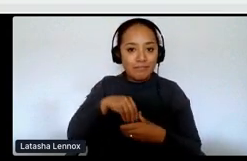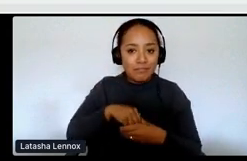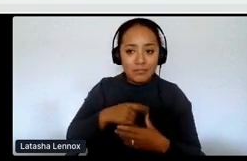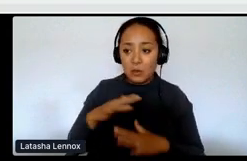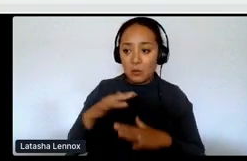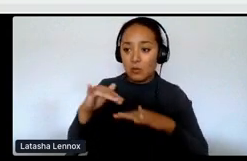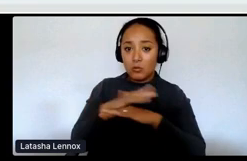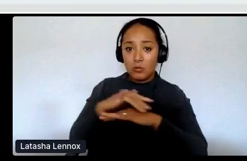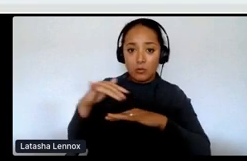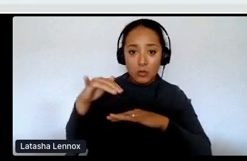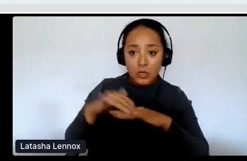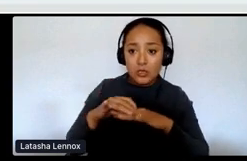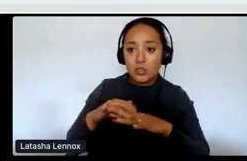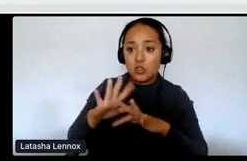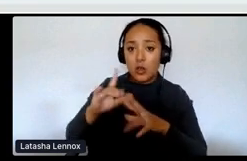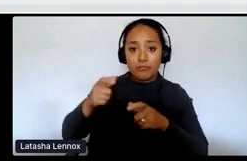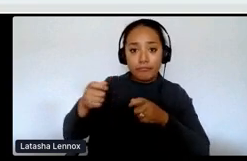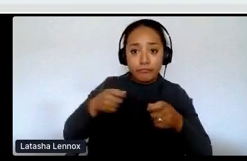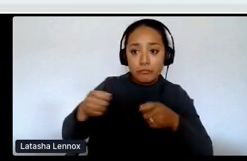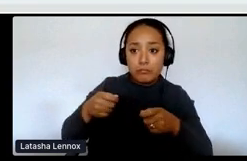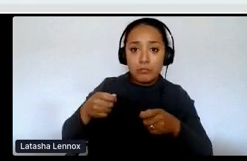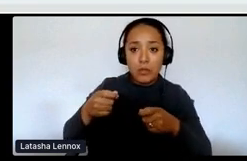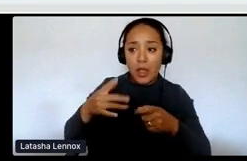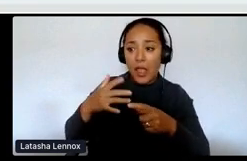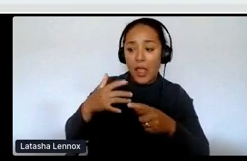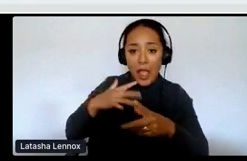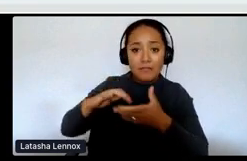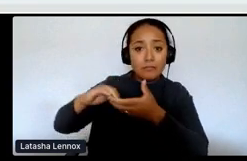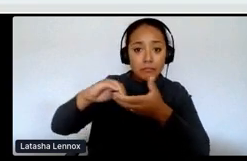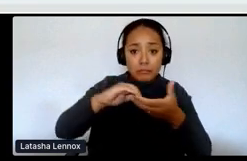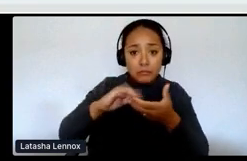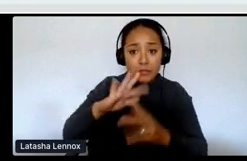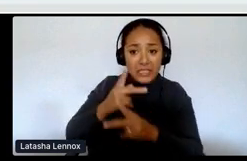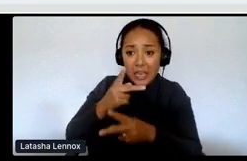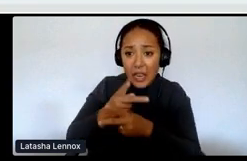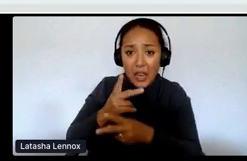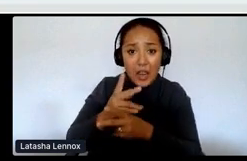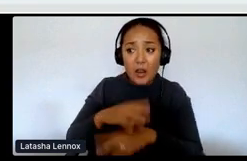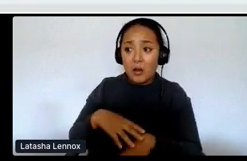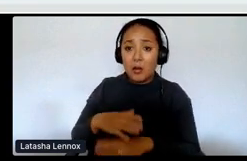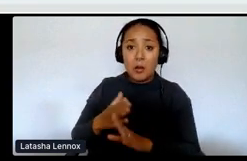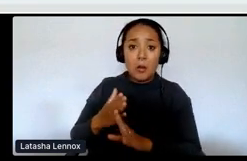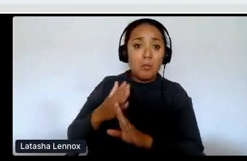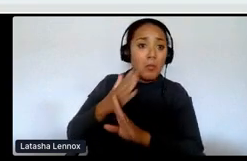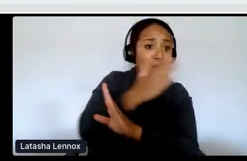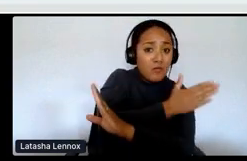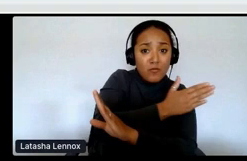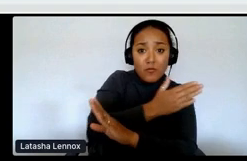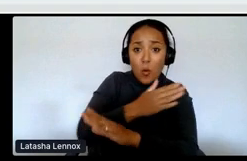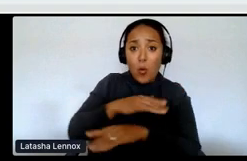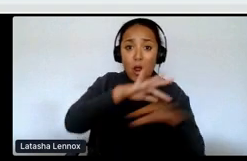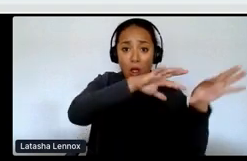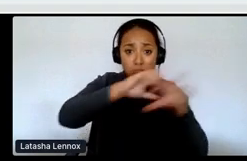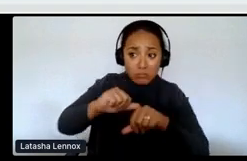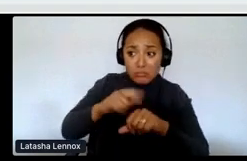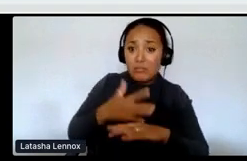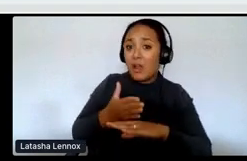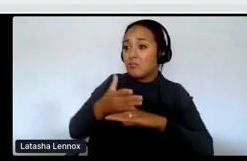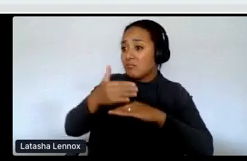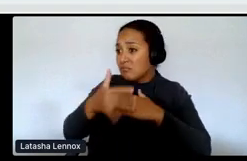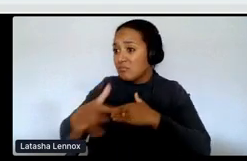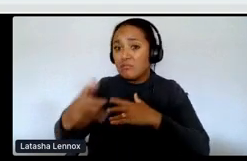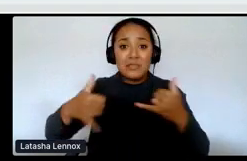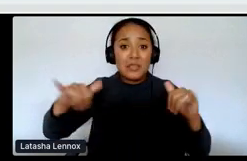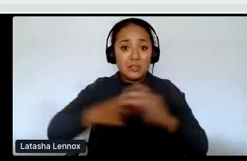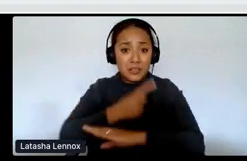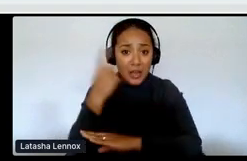governance, how we have had collective care structure in place, pre-contact. And now we are building those back. And we've always function as